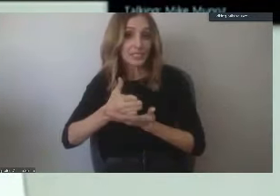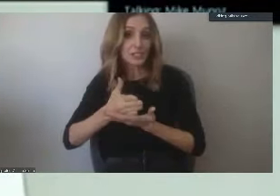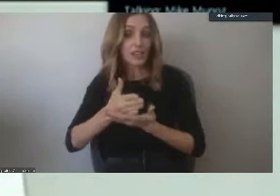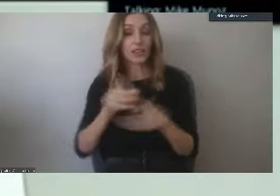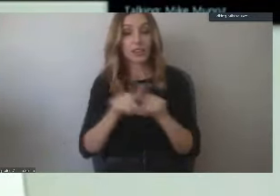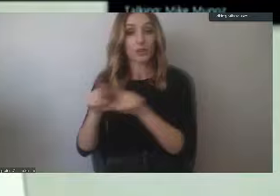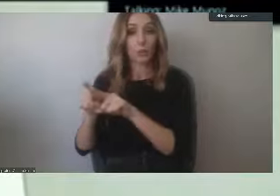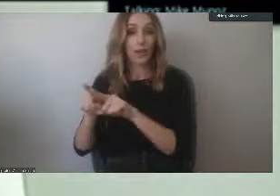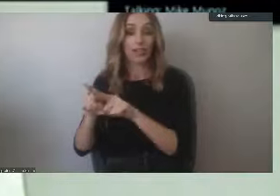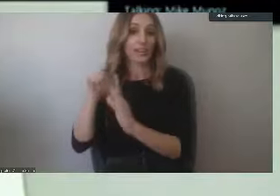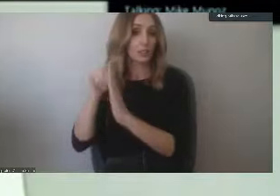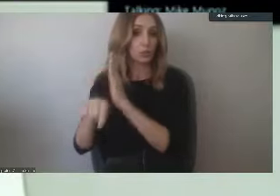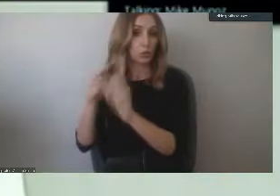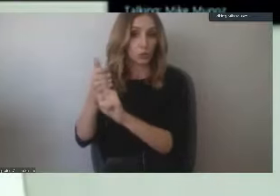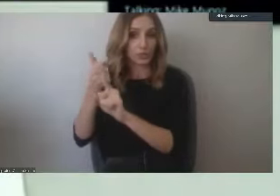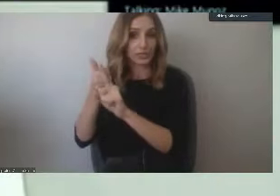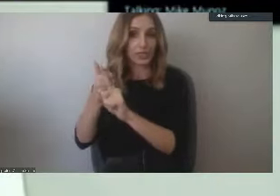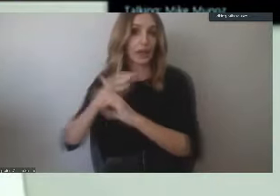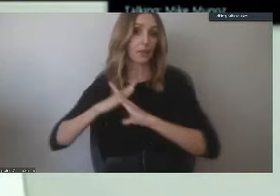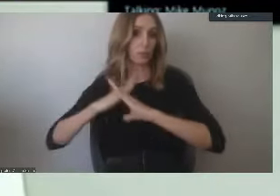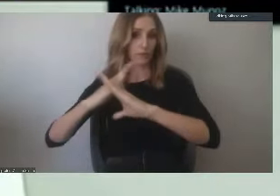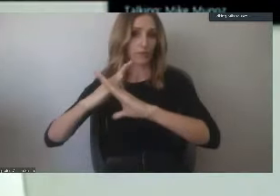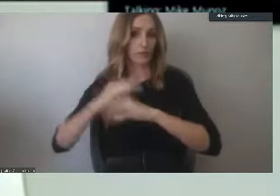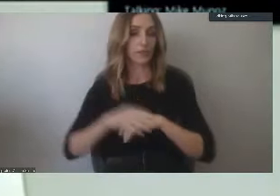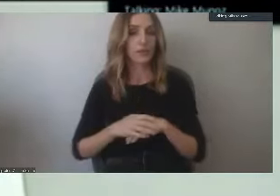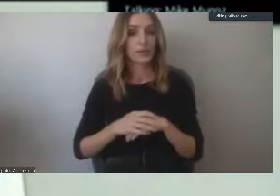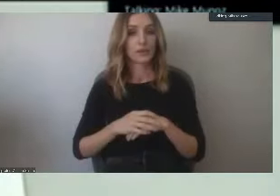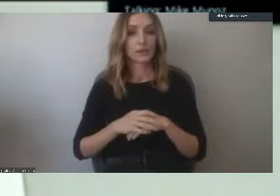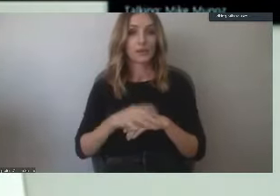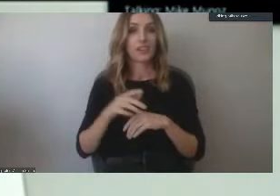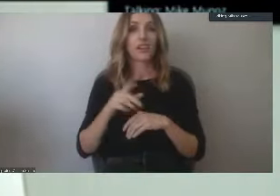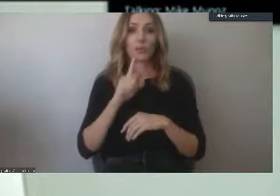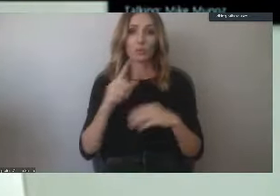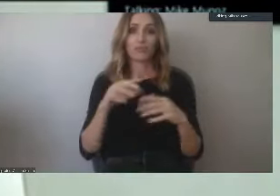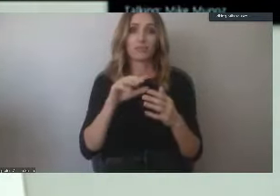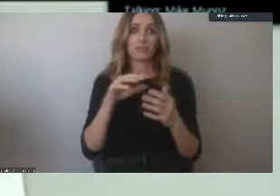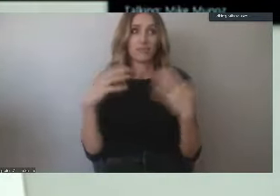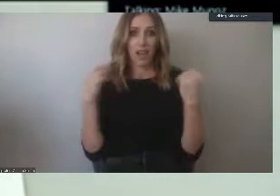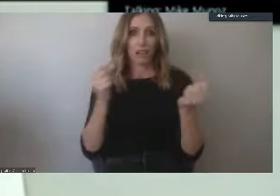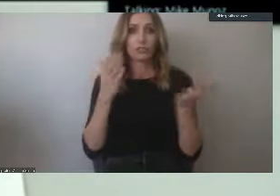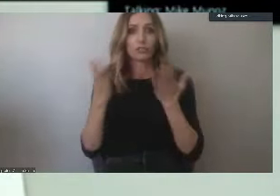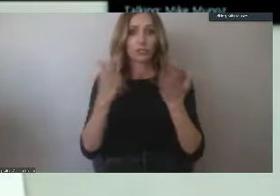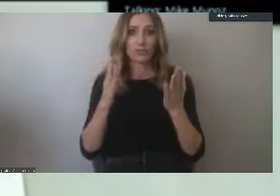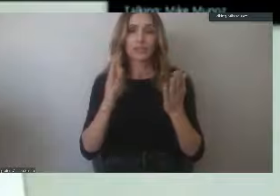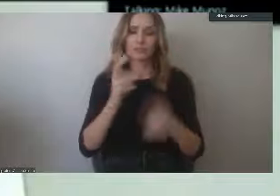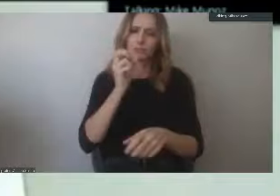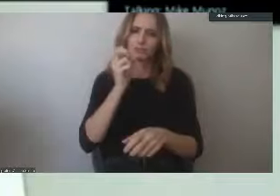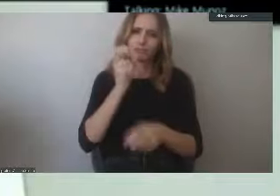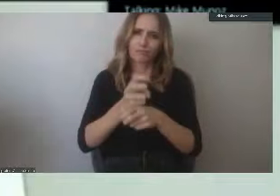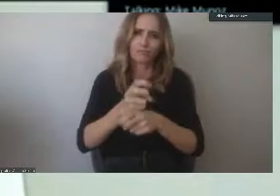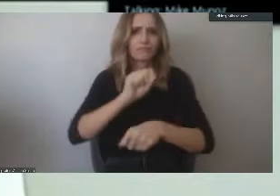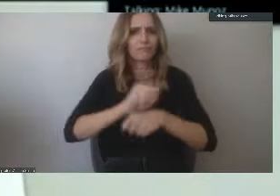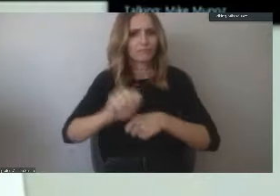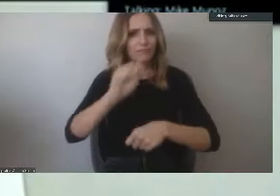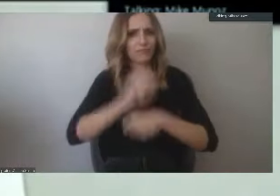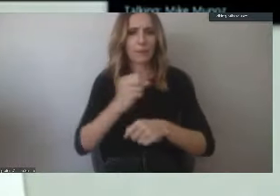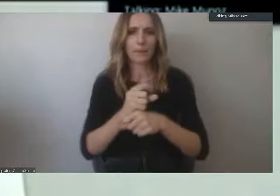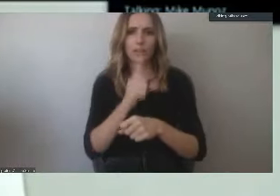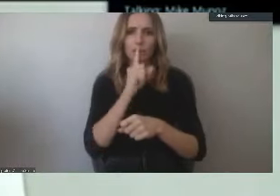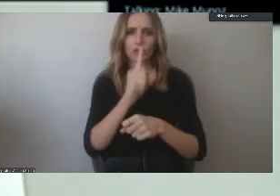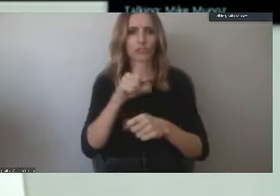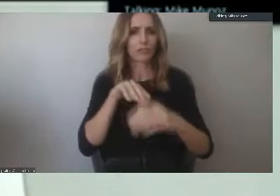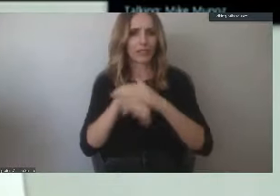prevention. So again, we have been working really hard to make sure that our students have access to their health services,